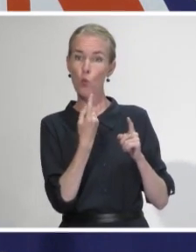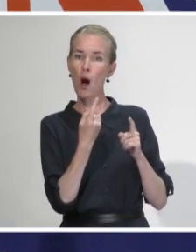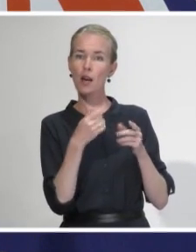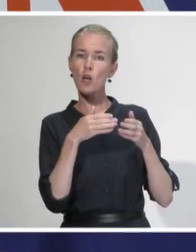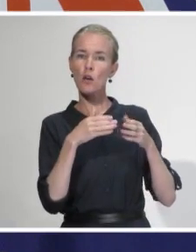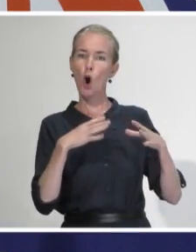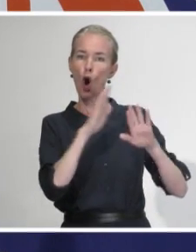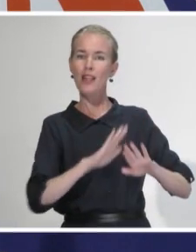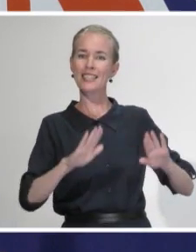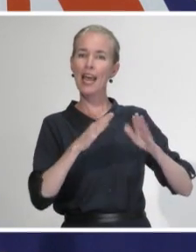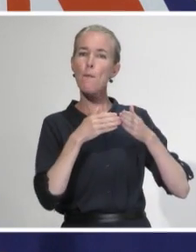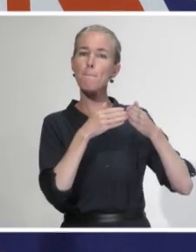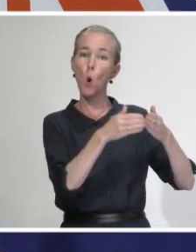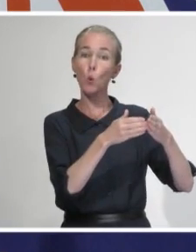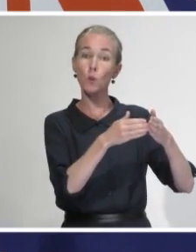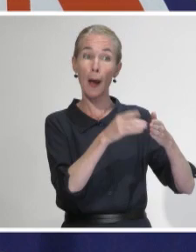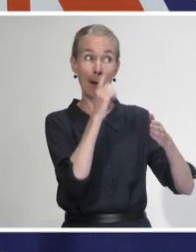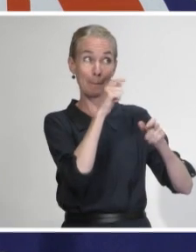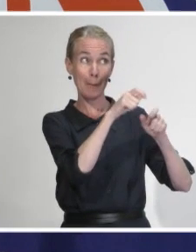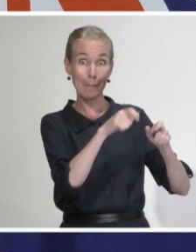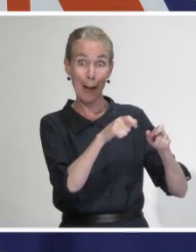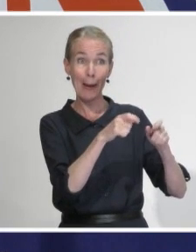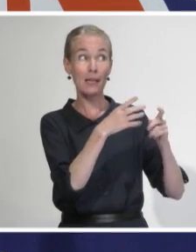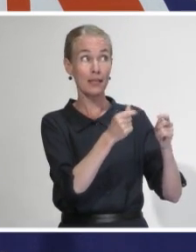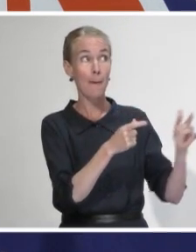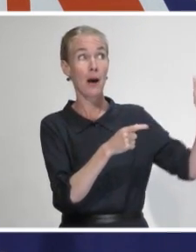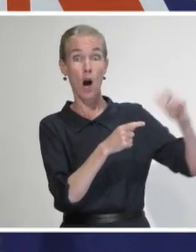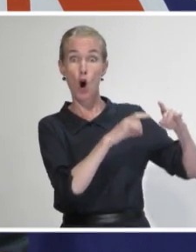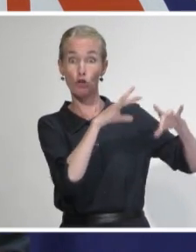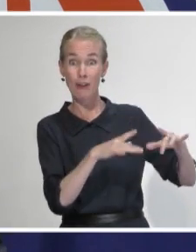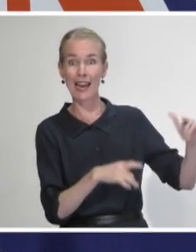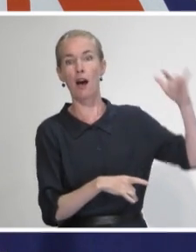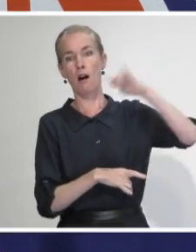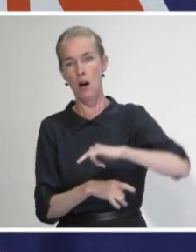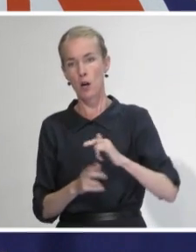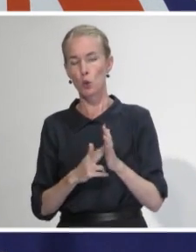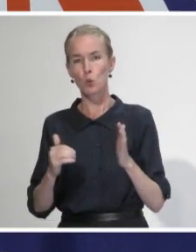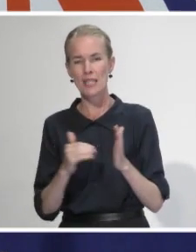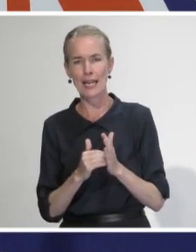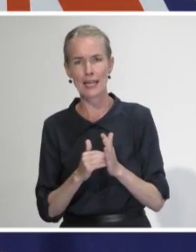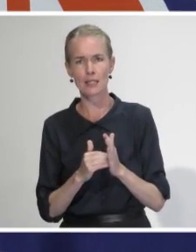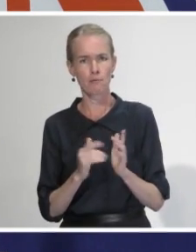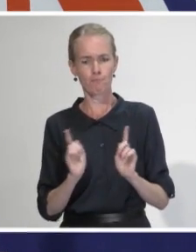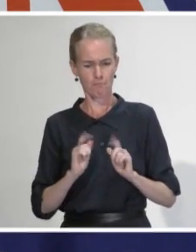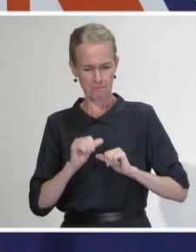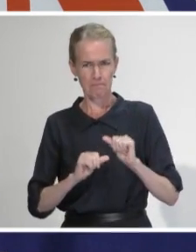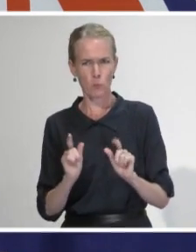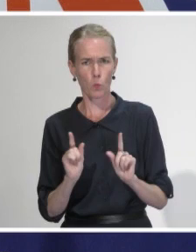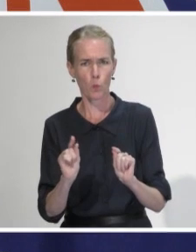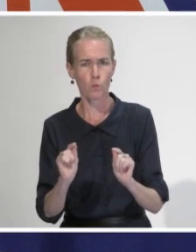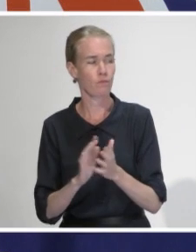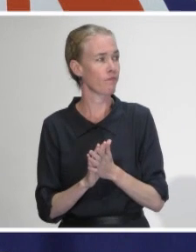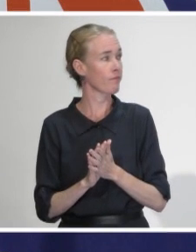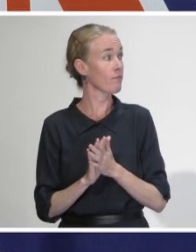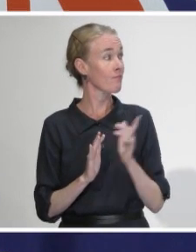exactly will happen to them when they get back? So what I can say is that 13 of the 16 New Zealanders will